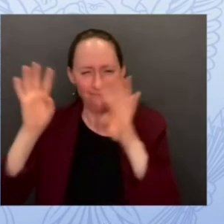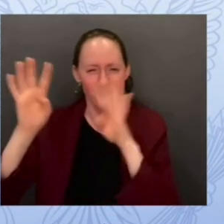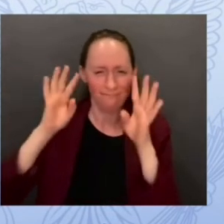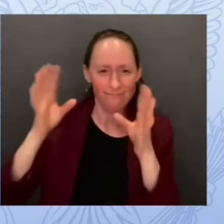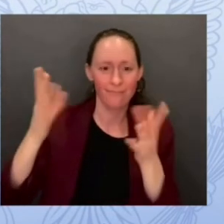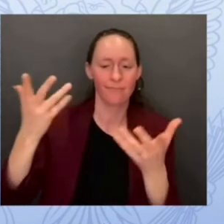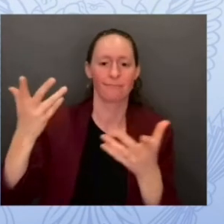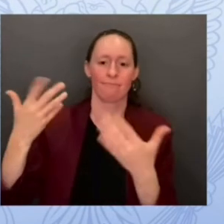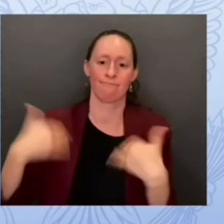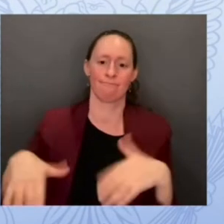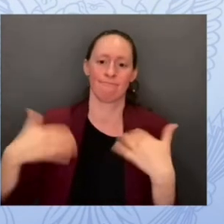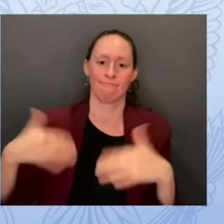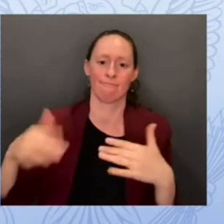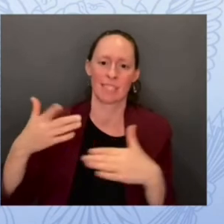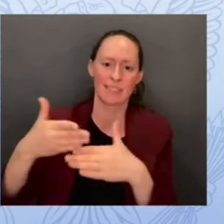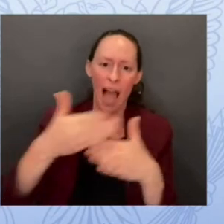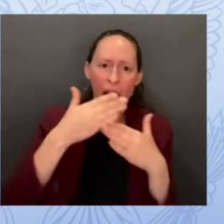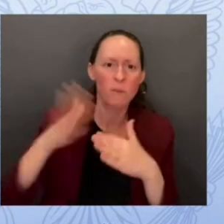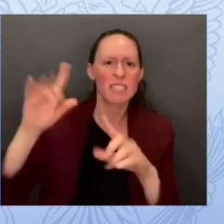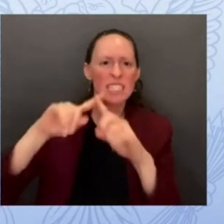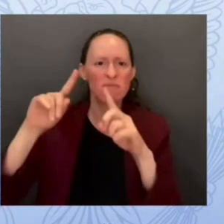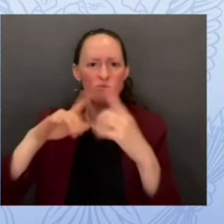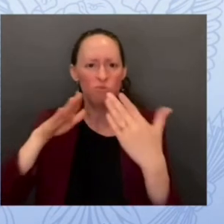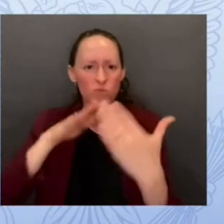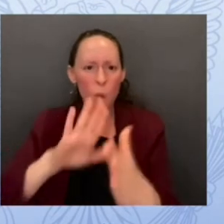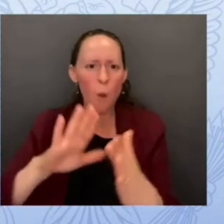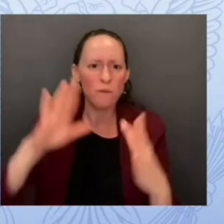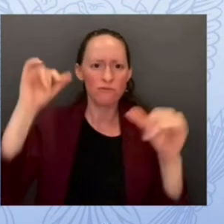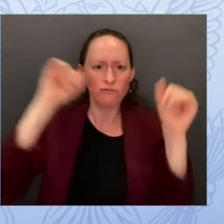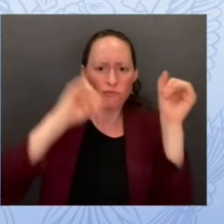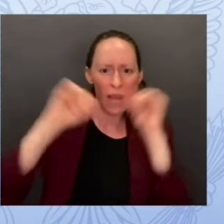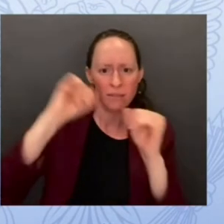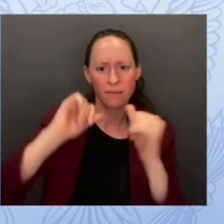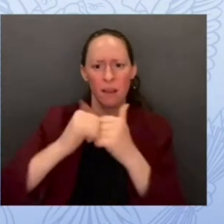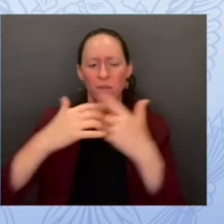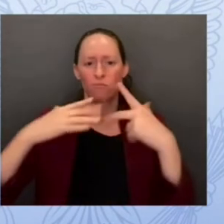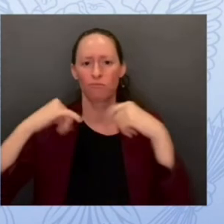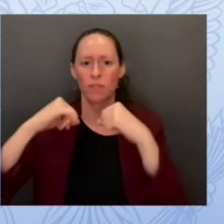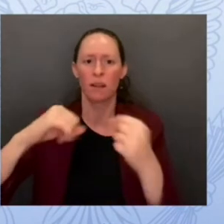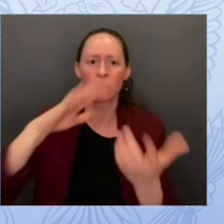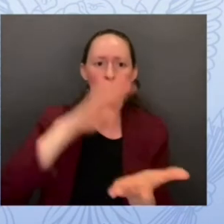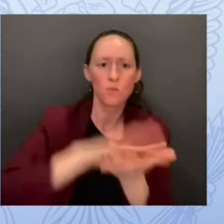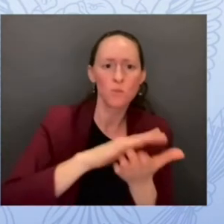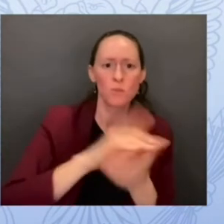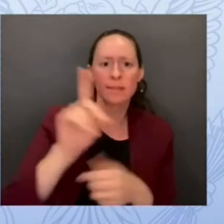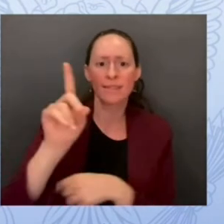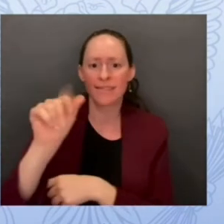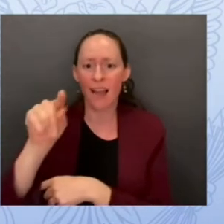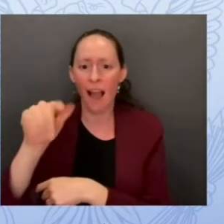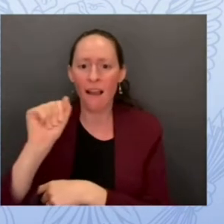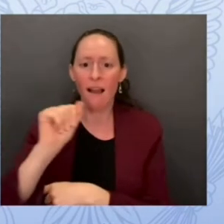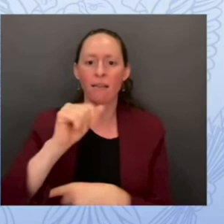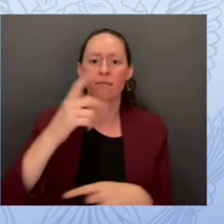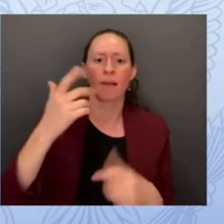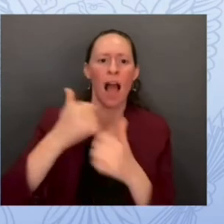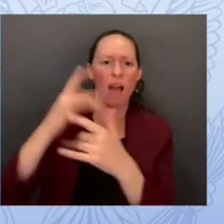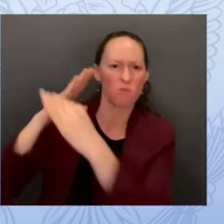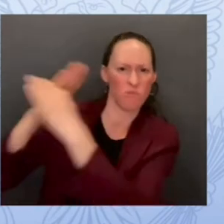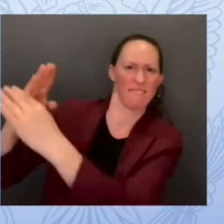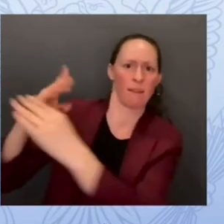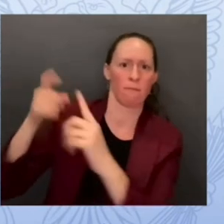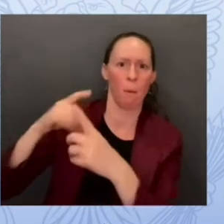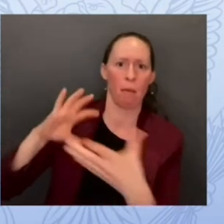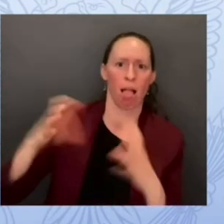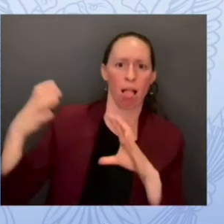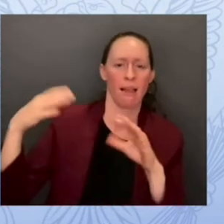securing schools data and networks against cyber attacks thank you all for joining us today so first i'd like to introduce